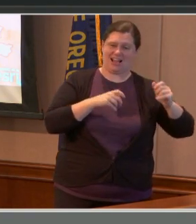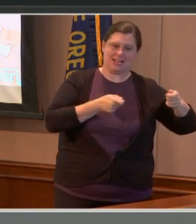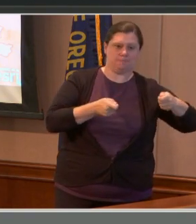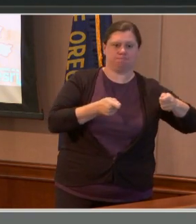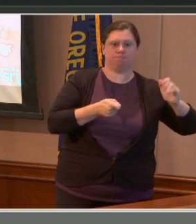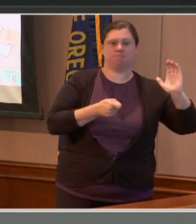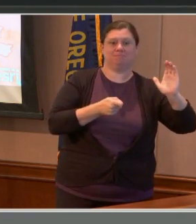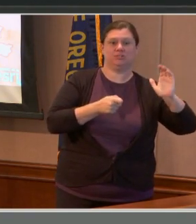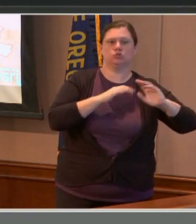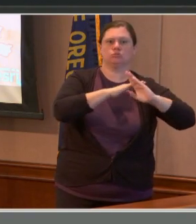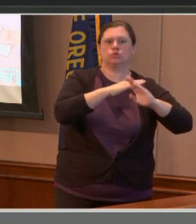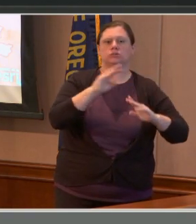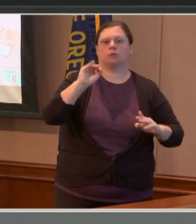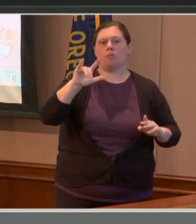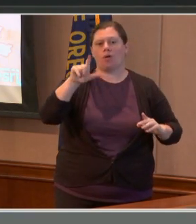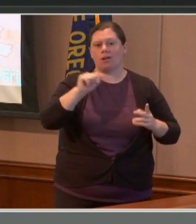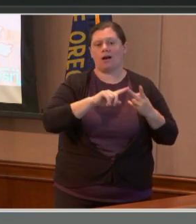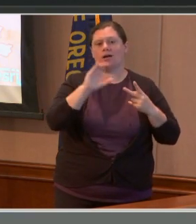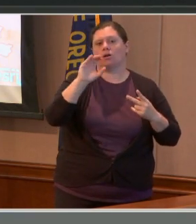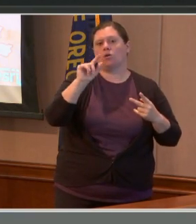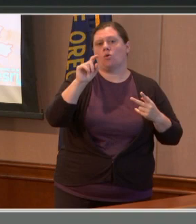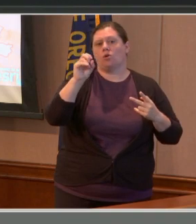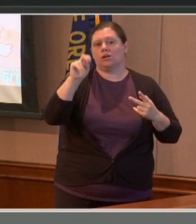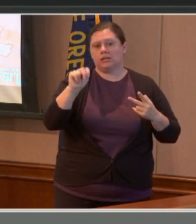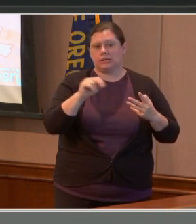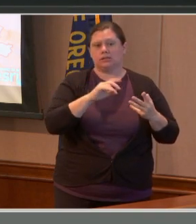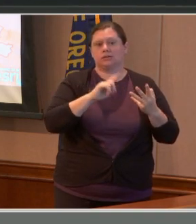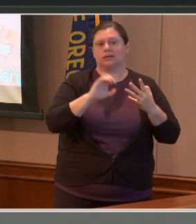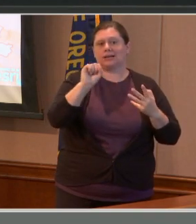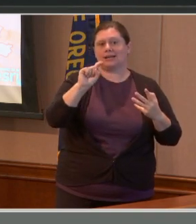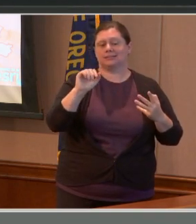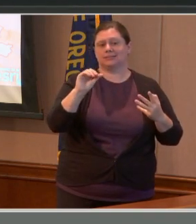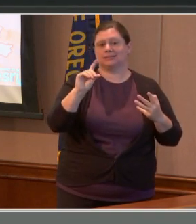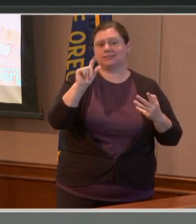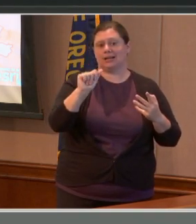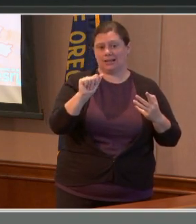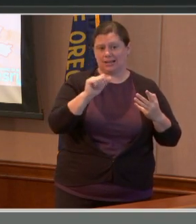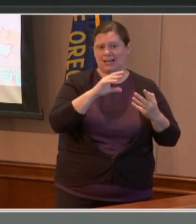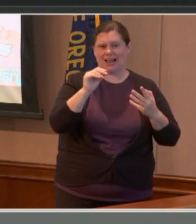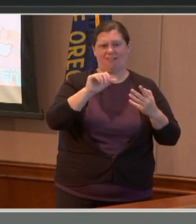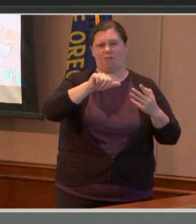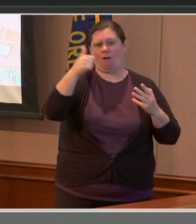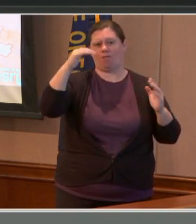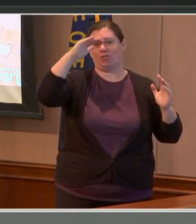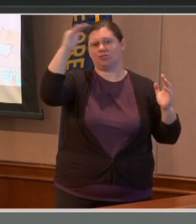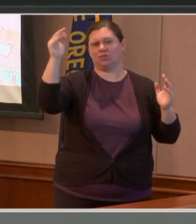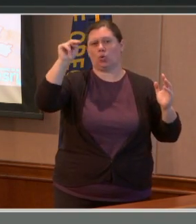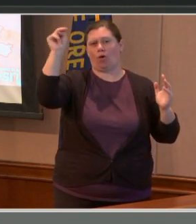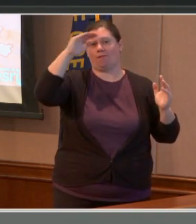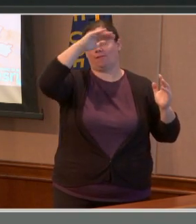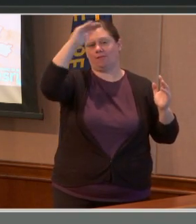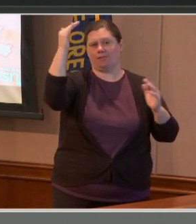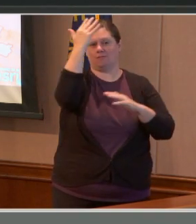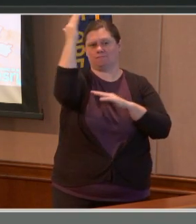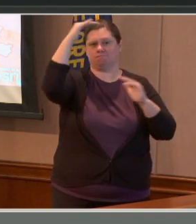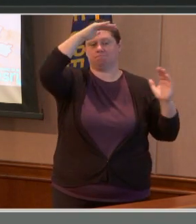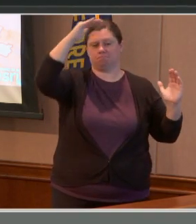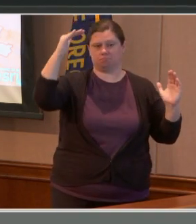Malala, Colton and on up to Estacada and then around the north end of the fire. So, you know, we're going to